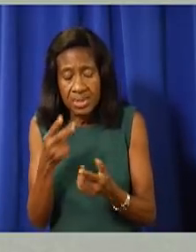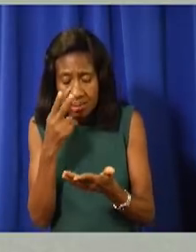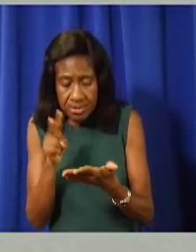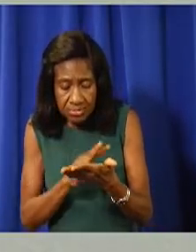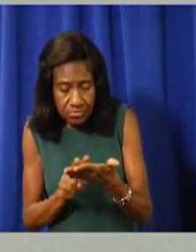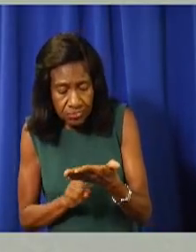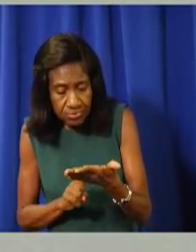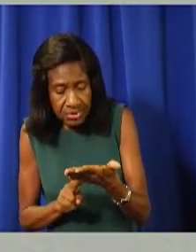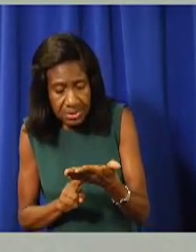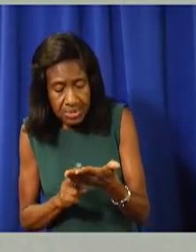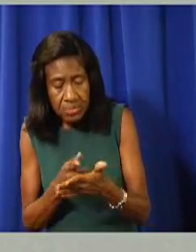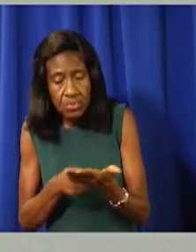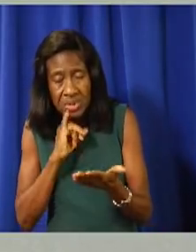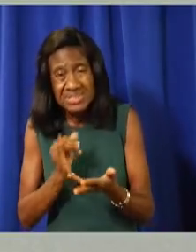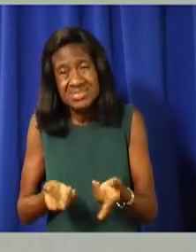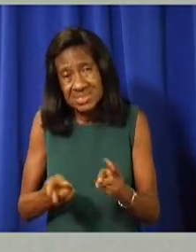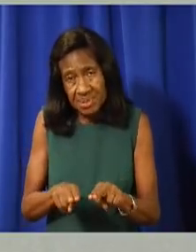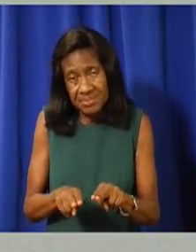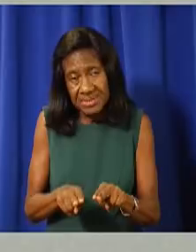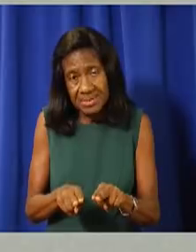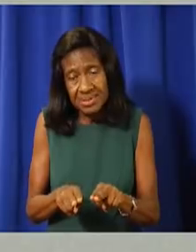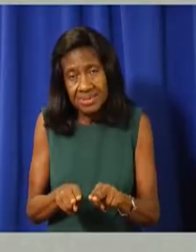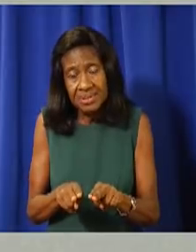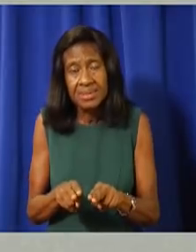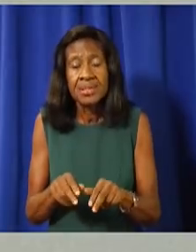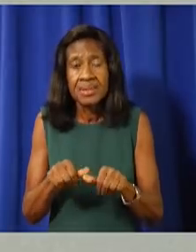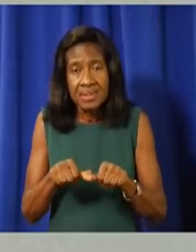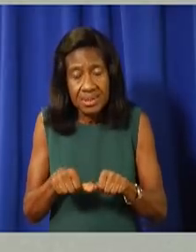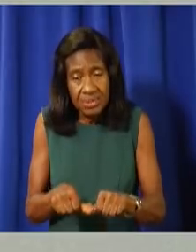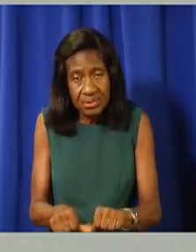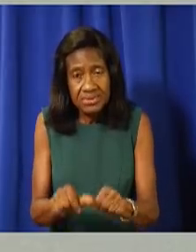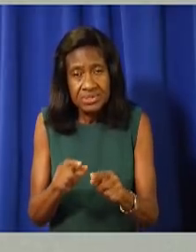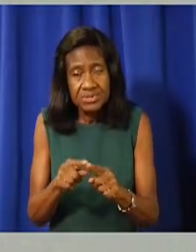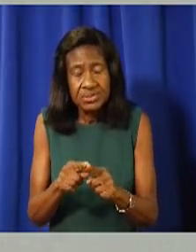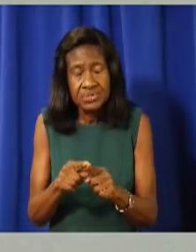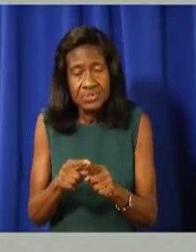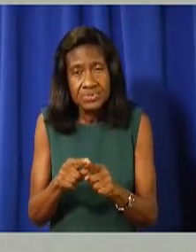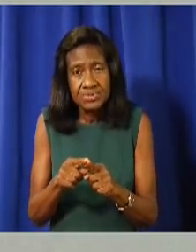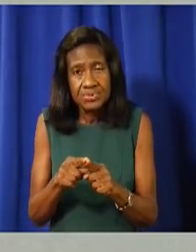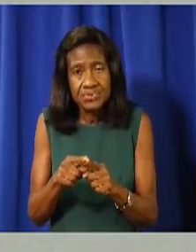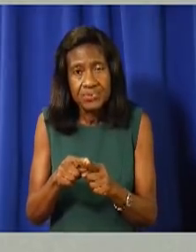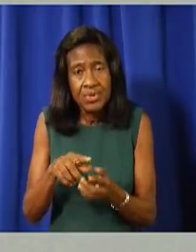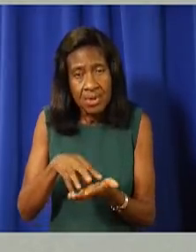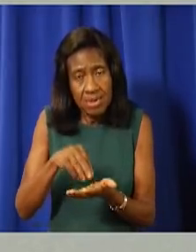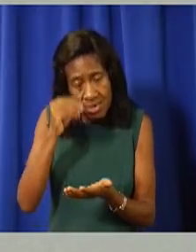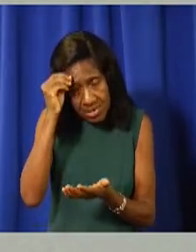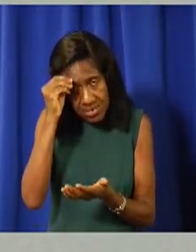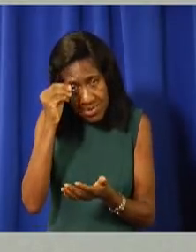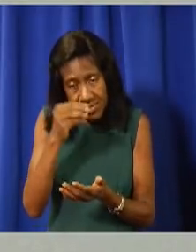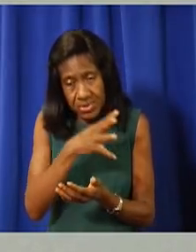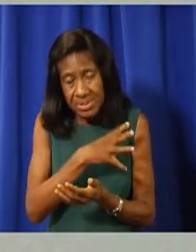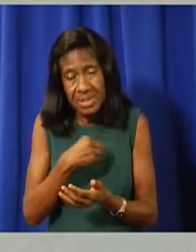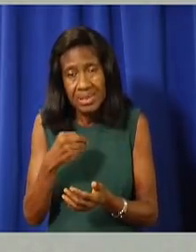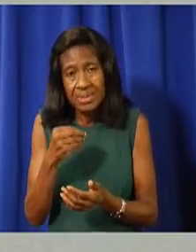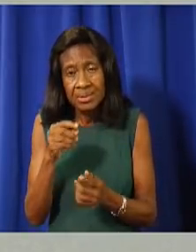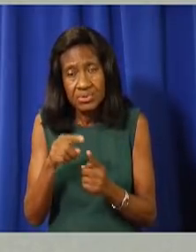but we continue to observe and learn, and we understand and appreciate the scope of what we are facing.